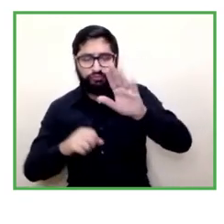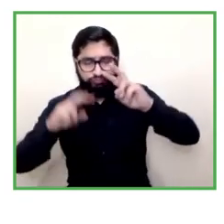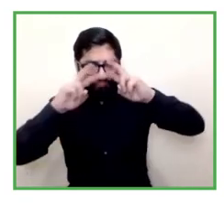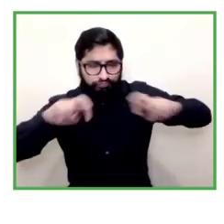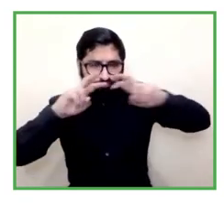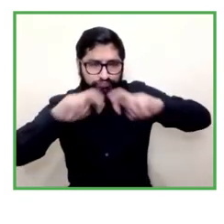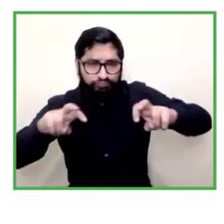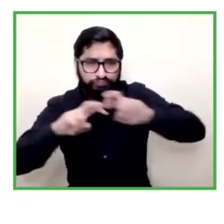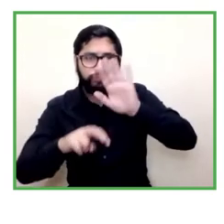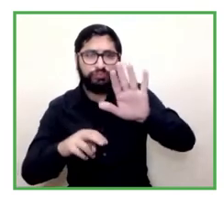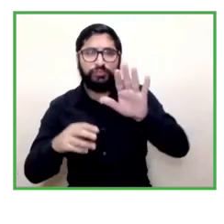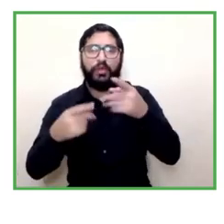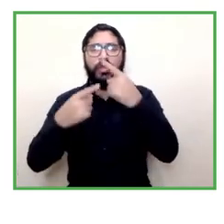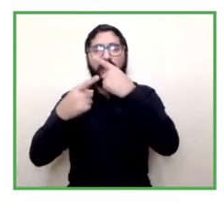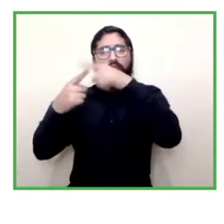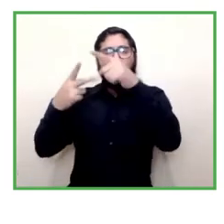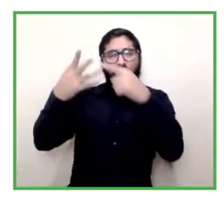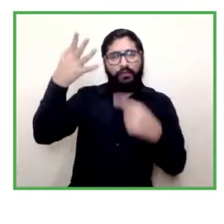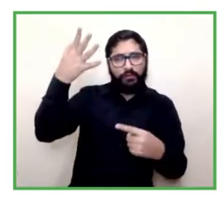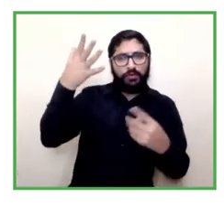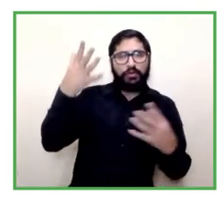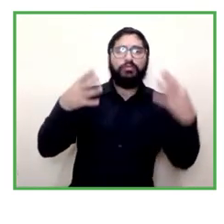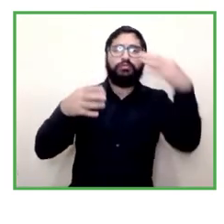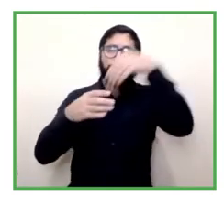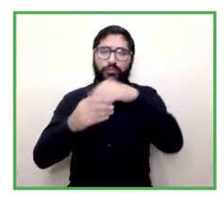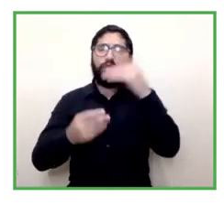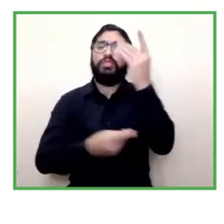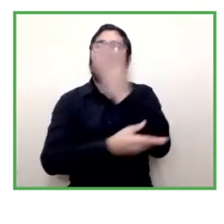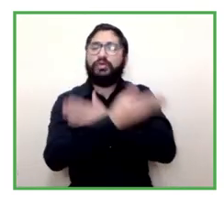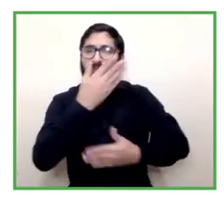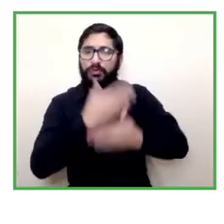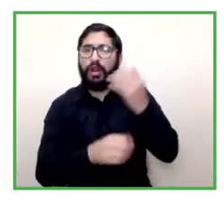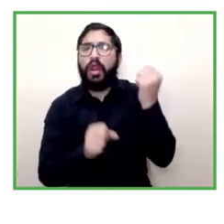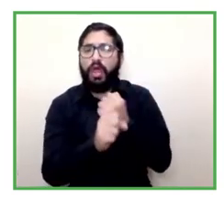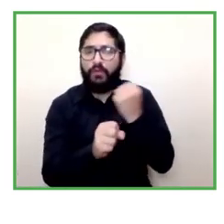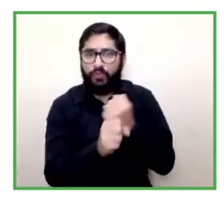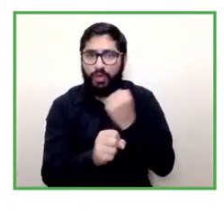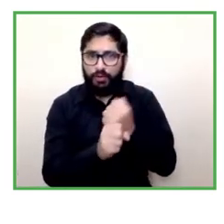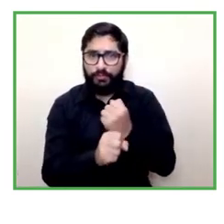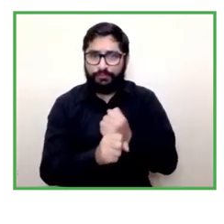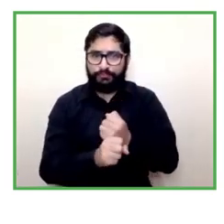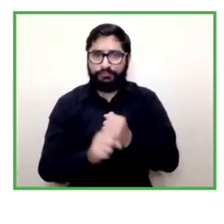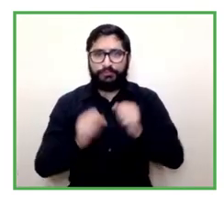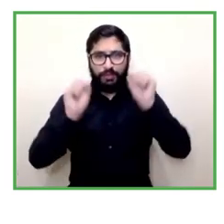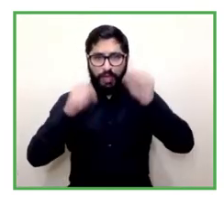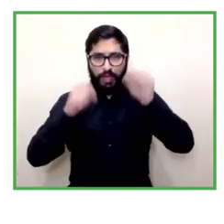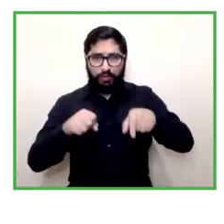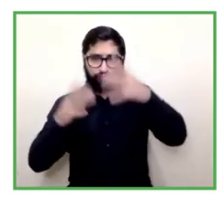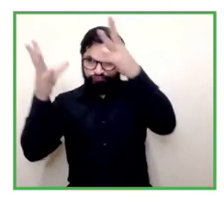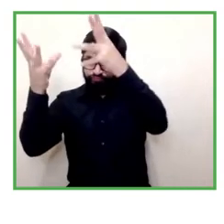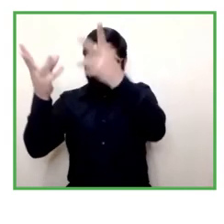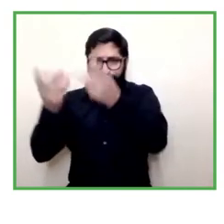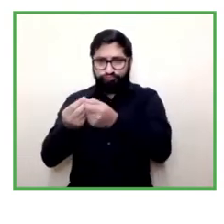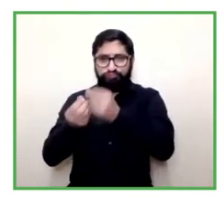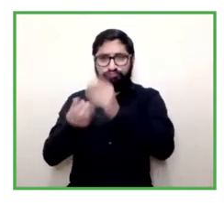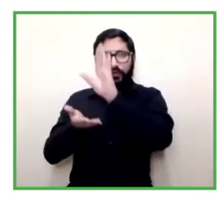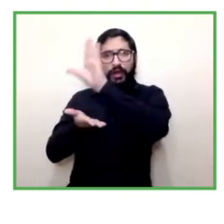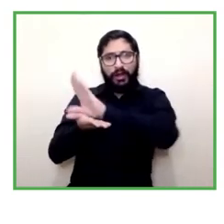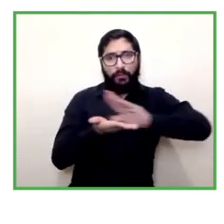explore the diversification of jobs for people with disabilities so what are your preliminary results felipe